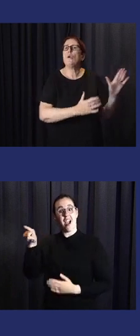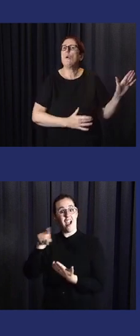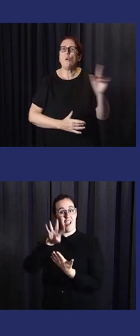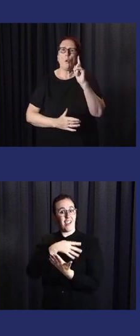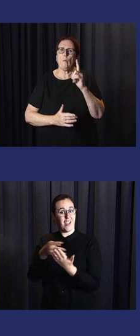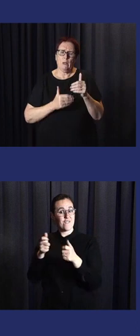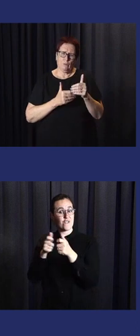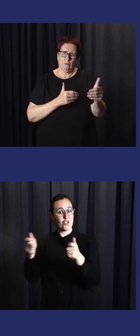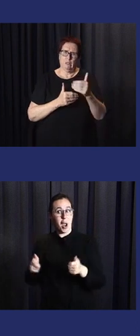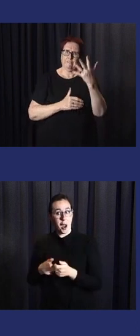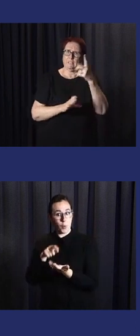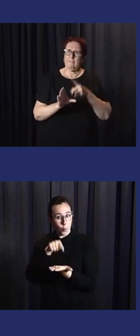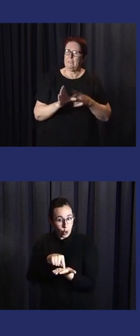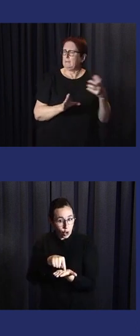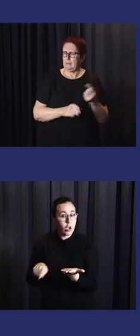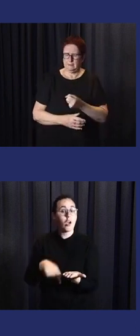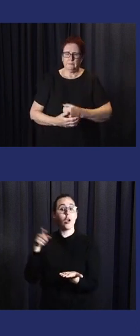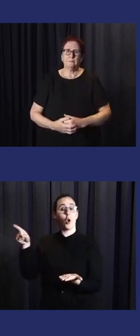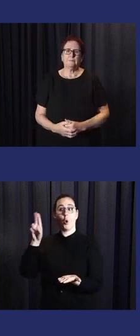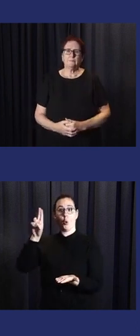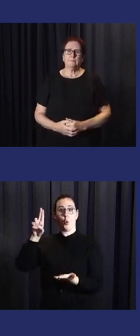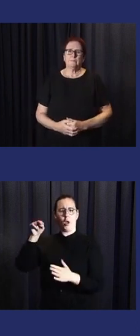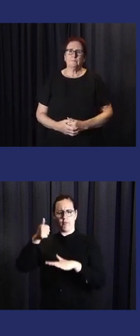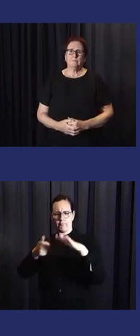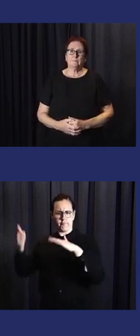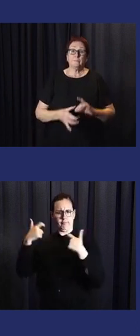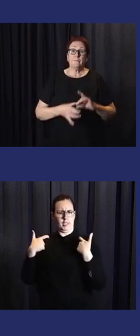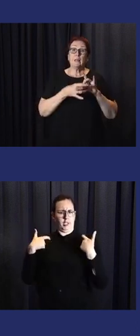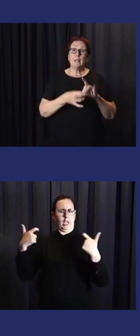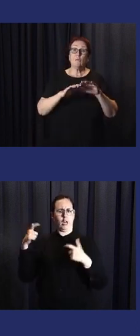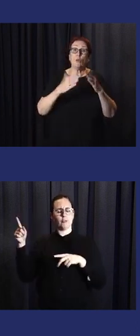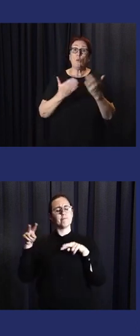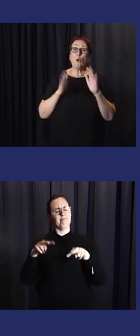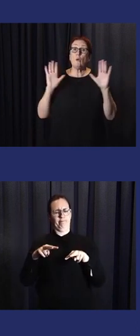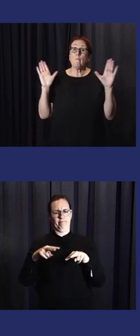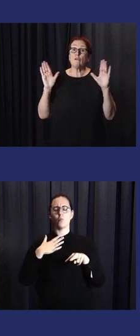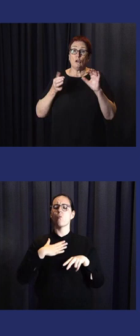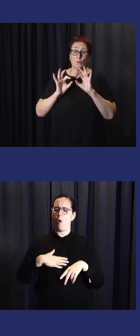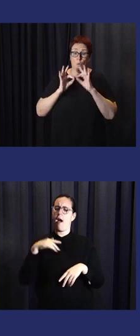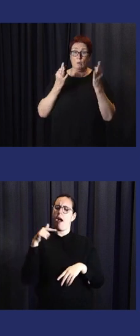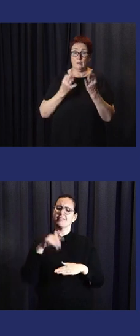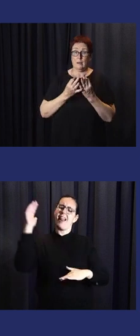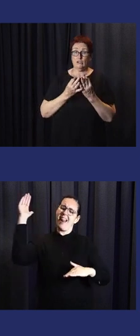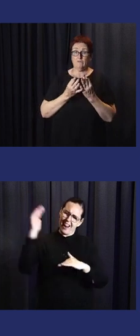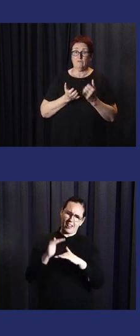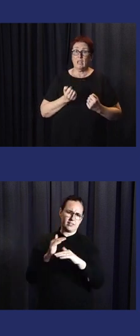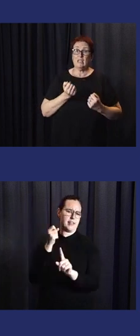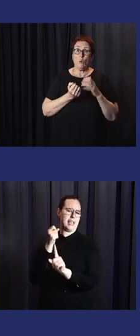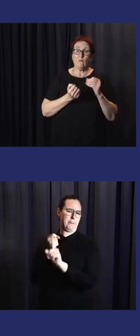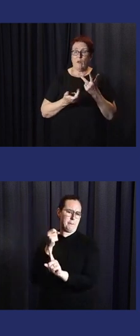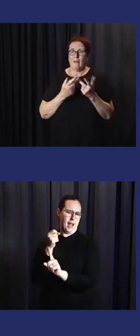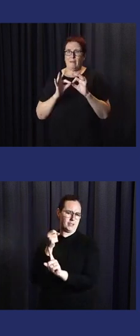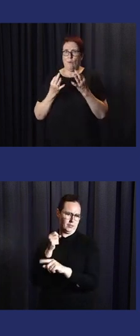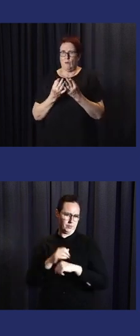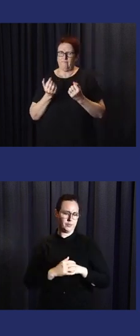Secretary-General has launched a call to ensure that early warning systems reach everyone within the next five years. And this drive is led